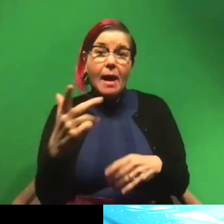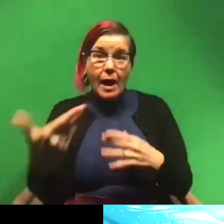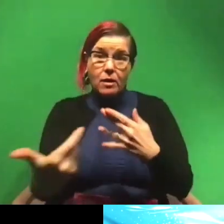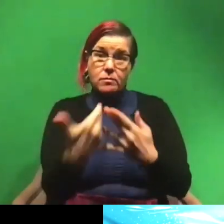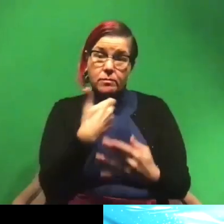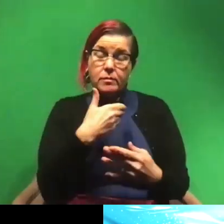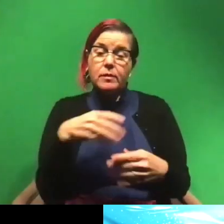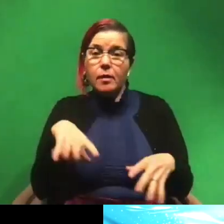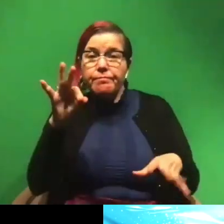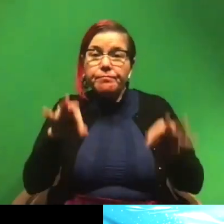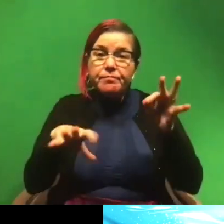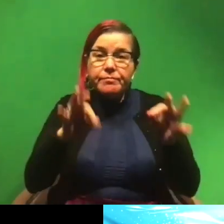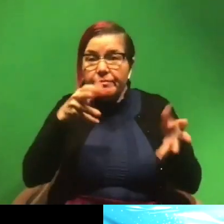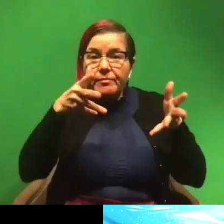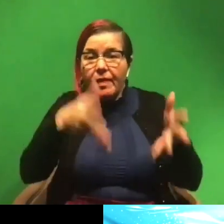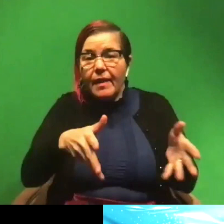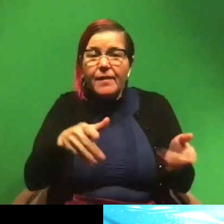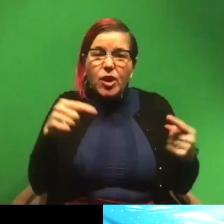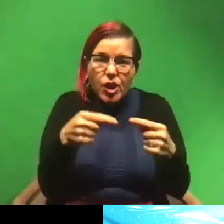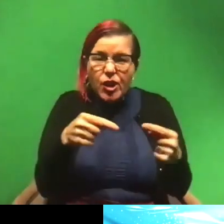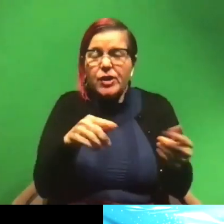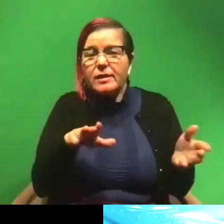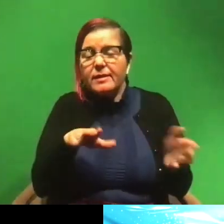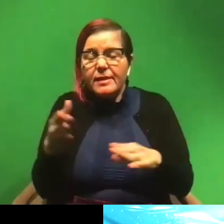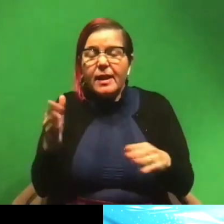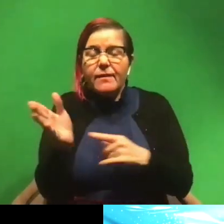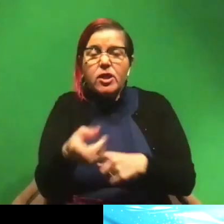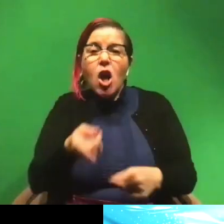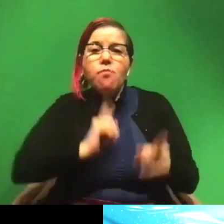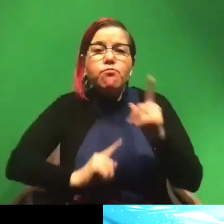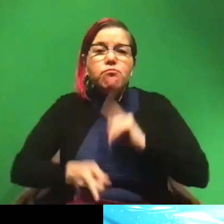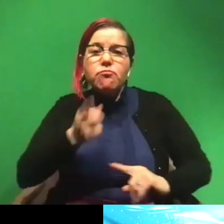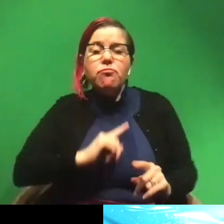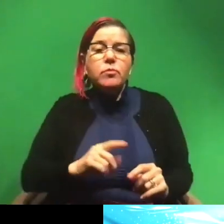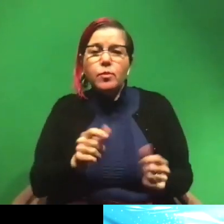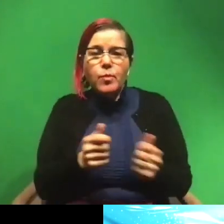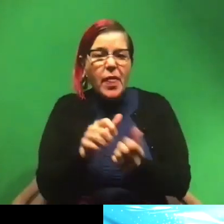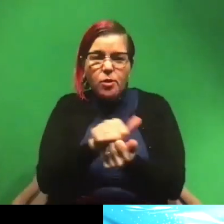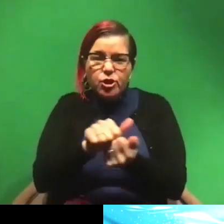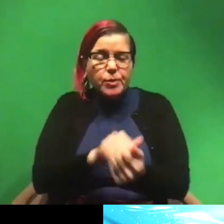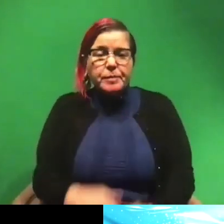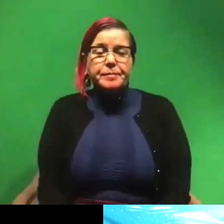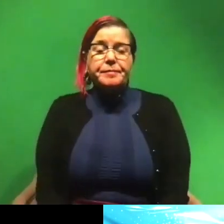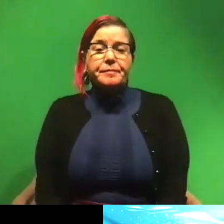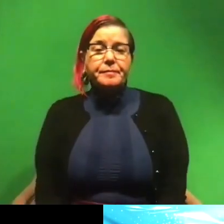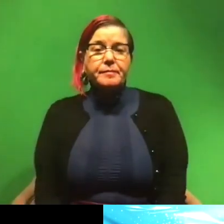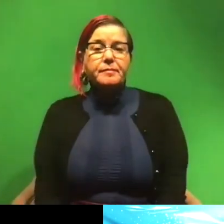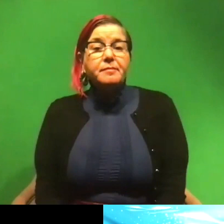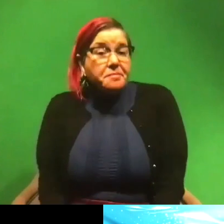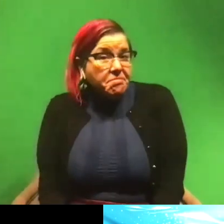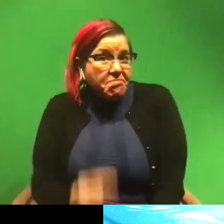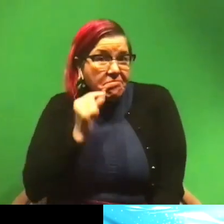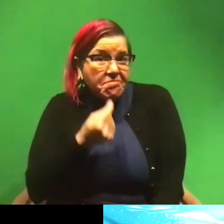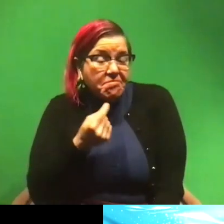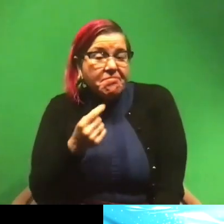and pick up all the stragglers, and injured fish. And they just swallow them whole. So that's a pretty cool